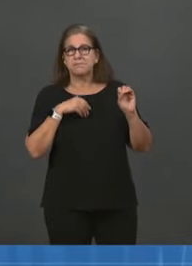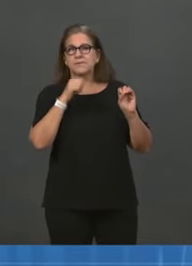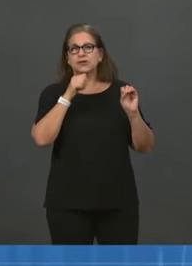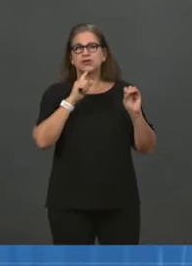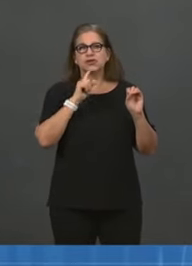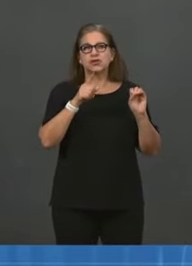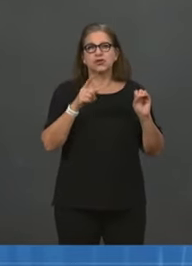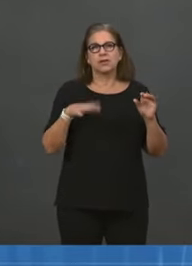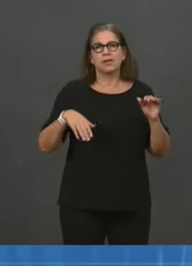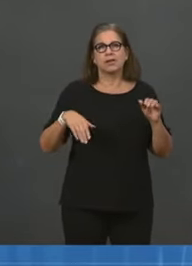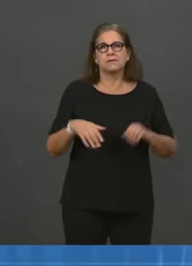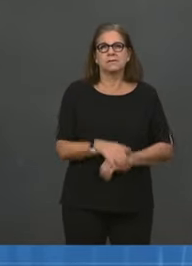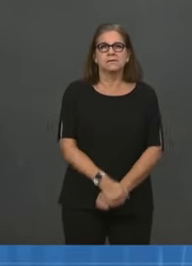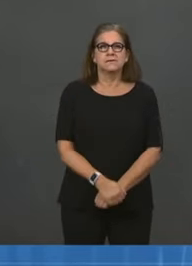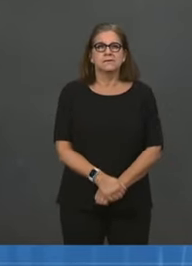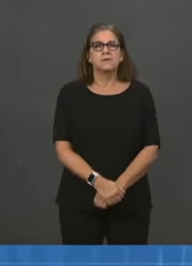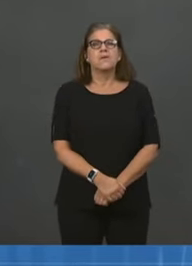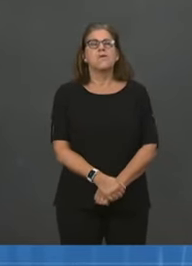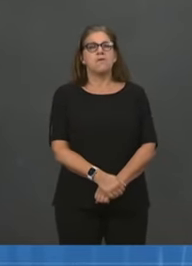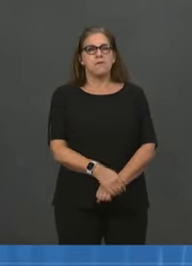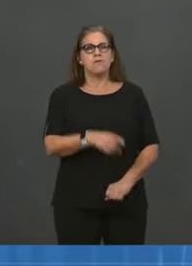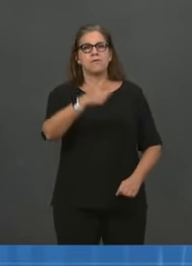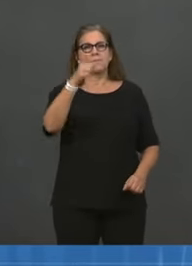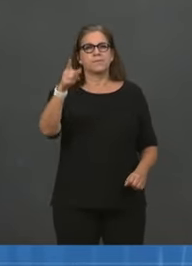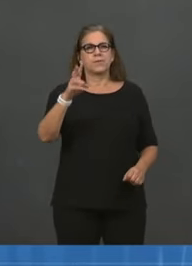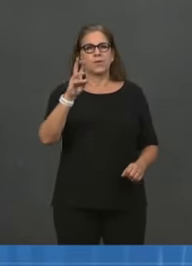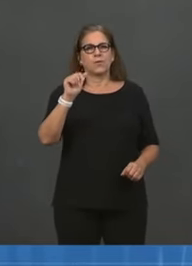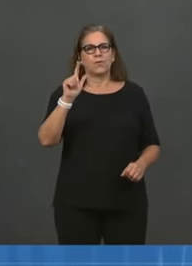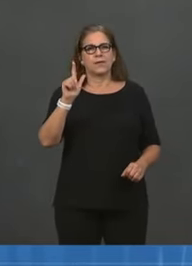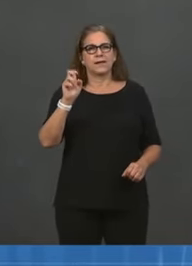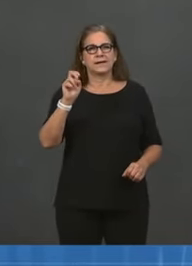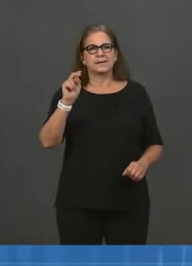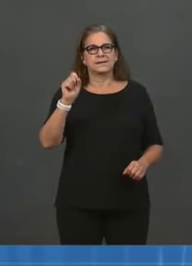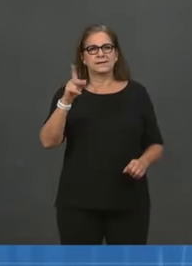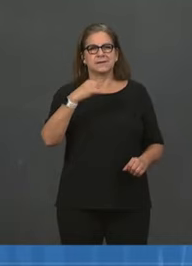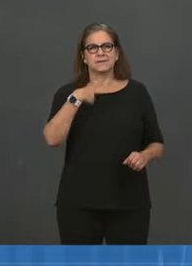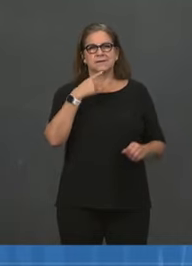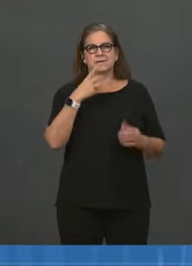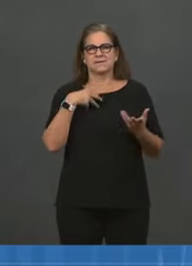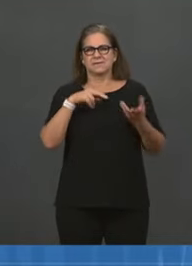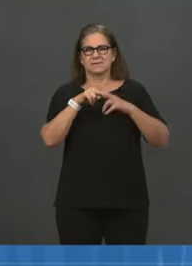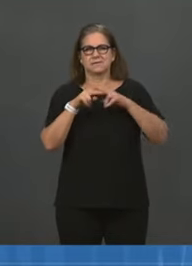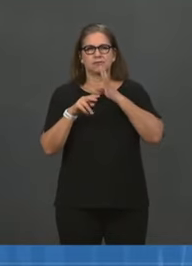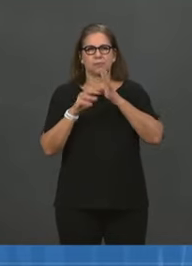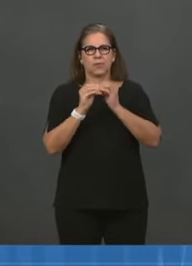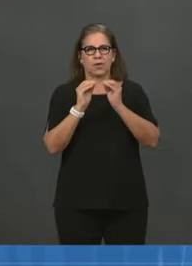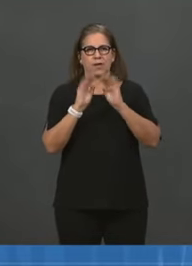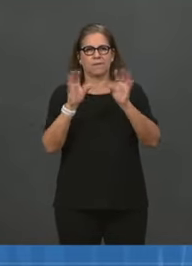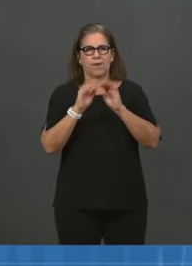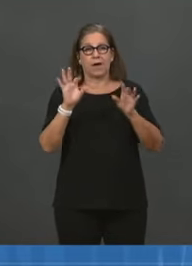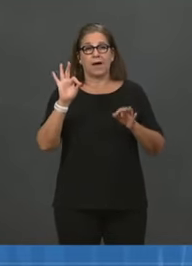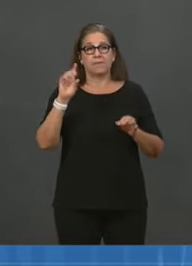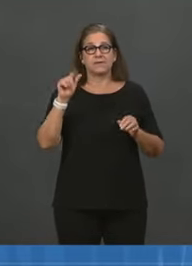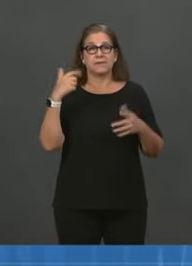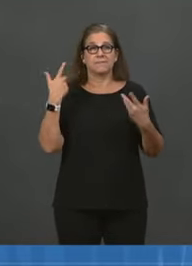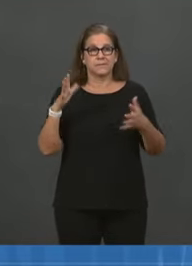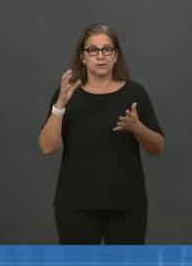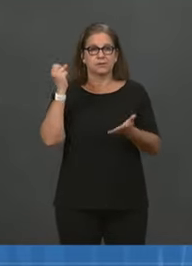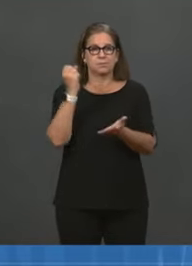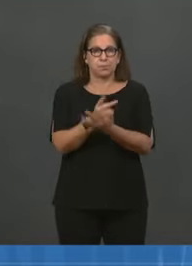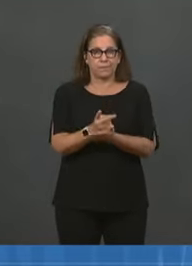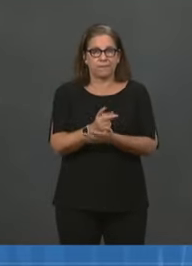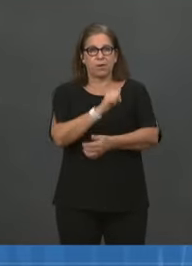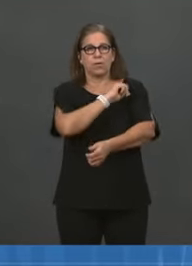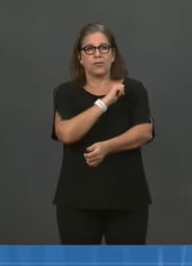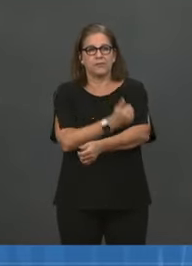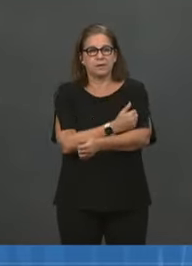Jenny. So let me be very clear that the FDA authorization for a boost with Moderna, whether you're boosting Moderna or you're